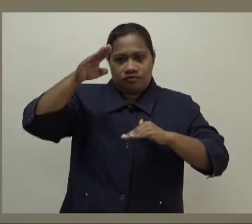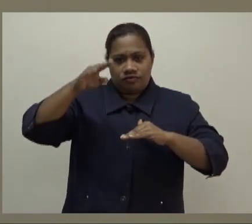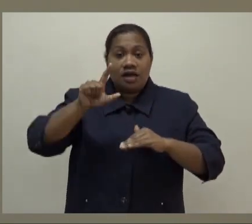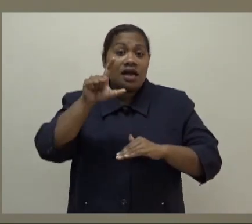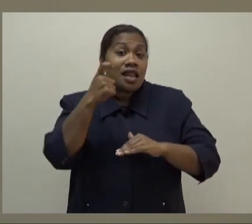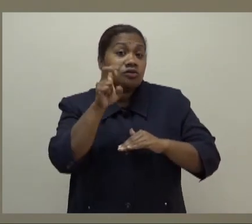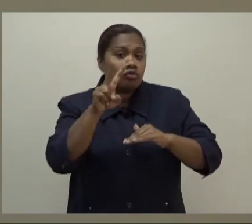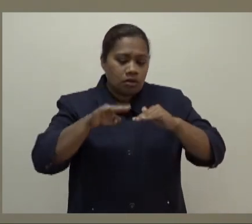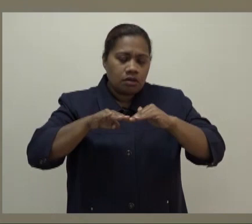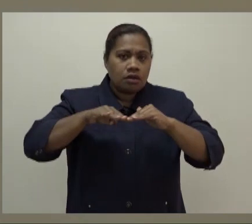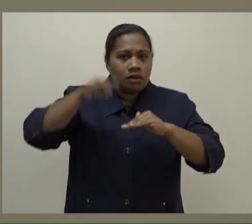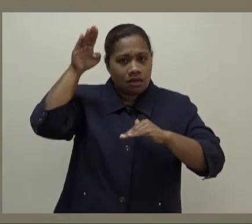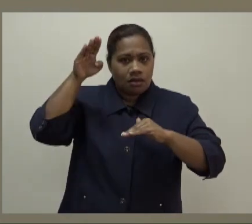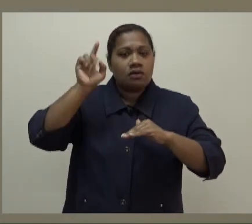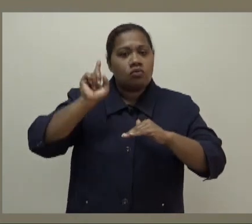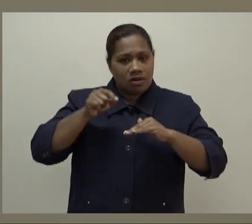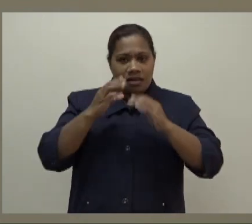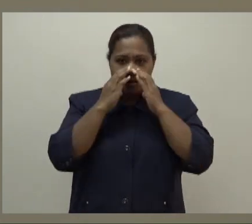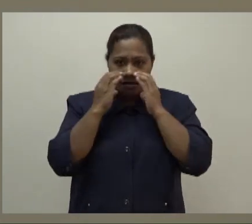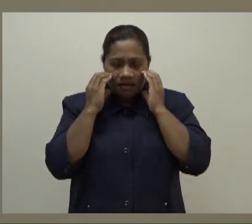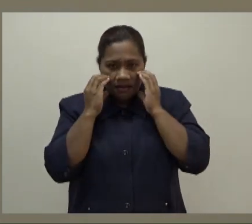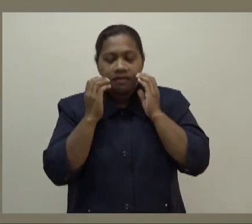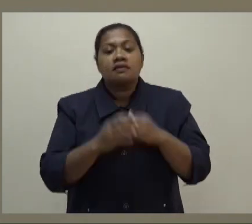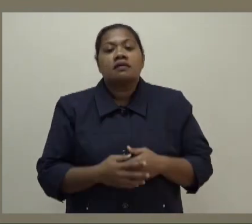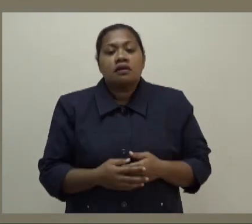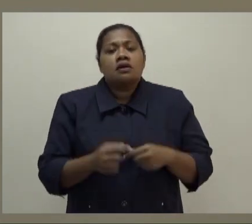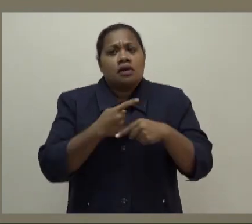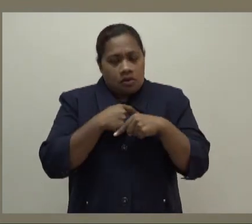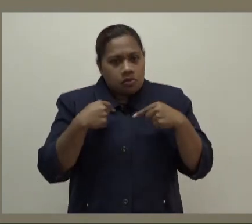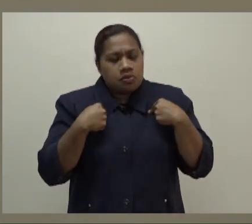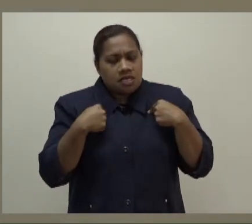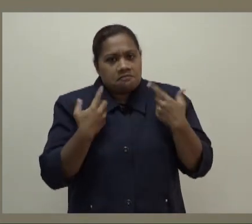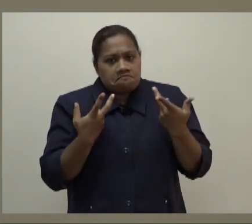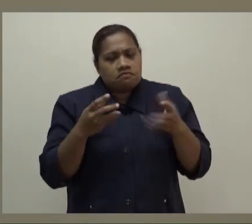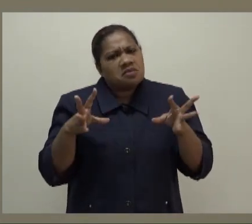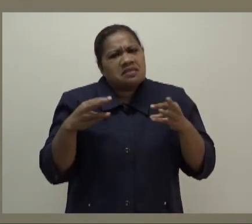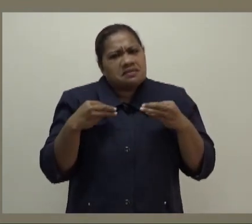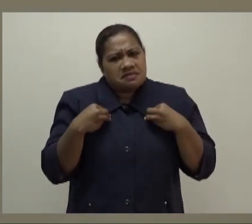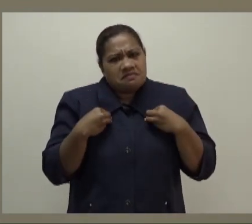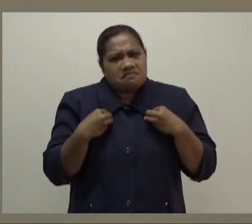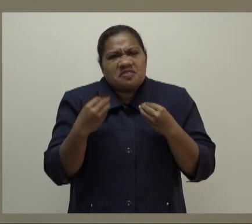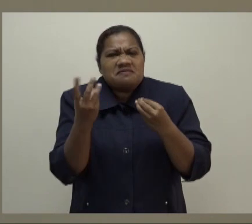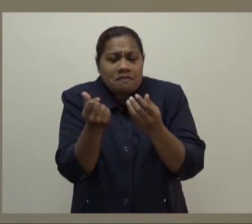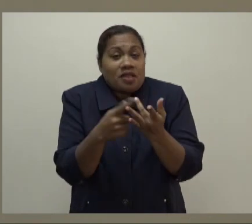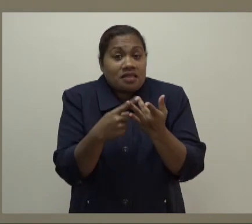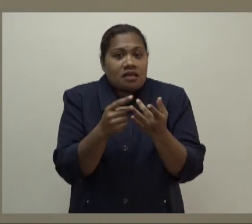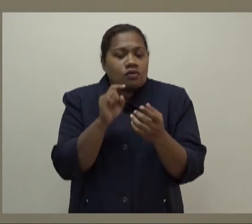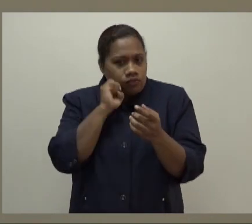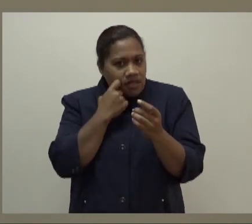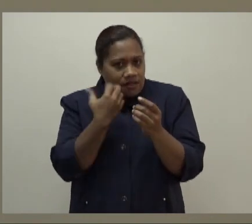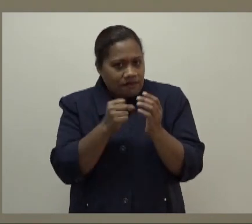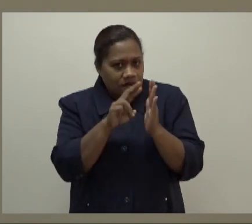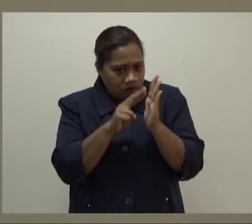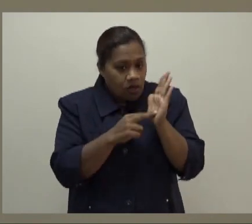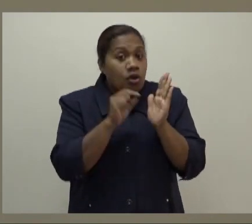There will be a number of other exceptions that we will be posting out, and we do